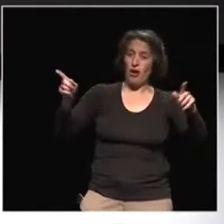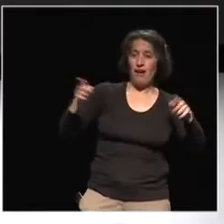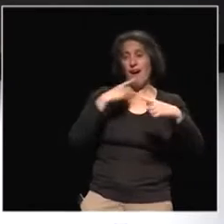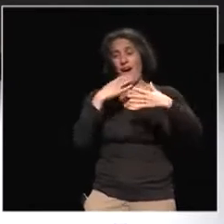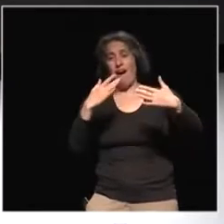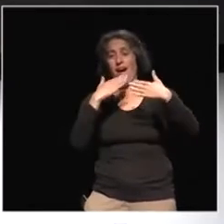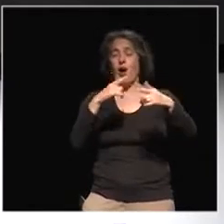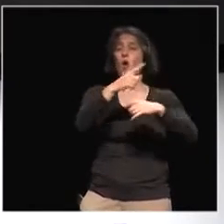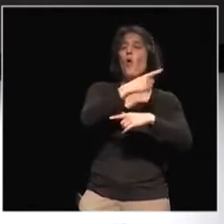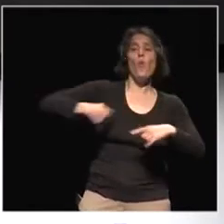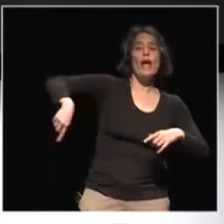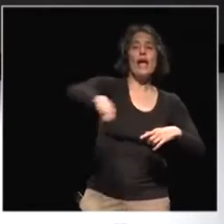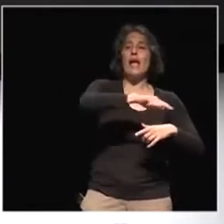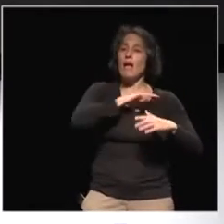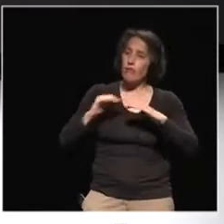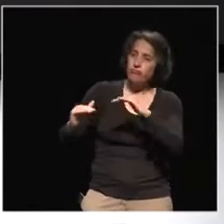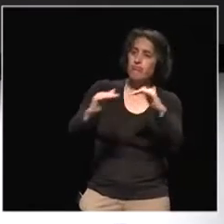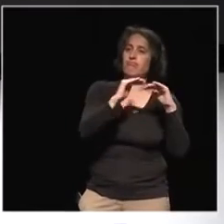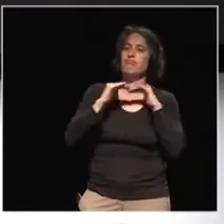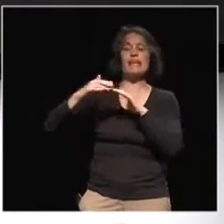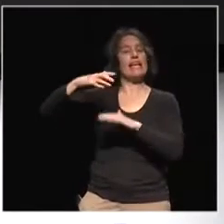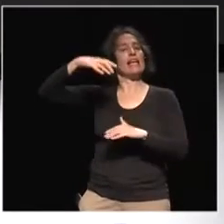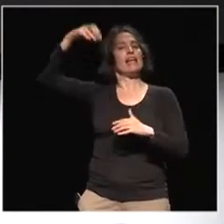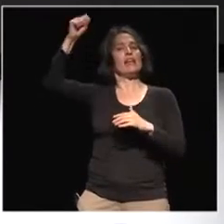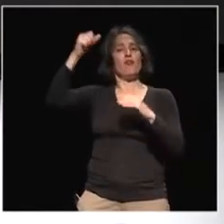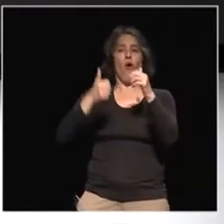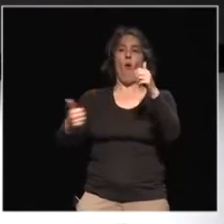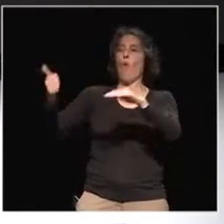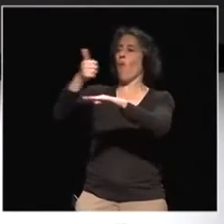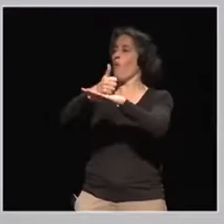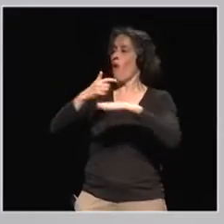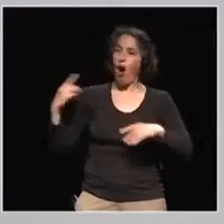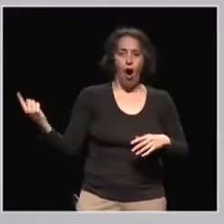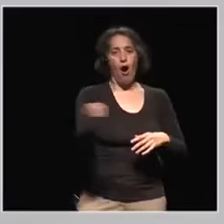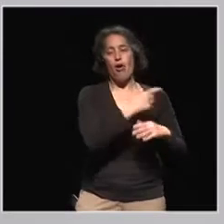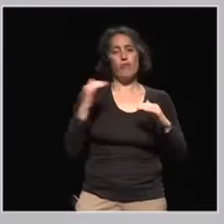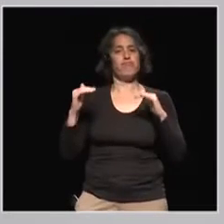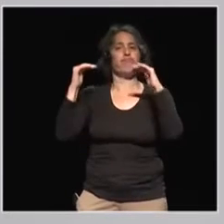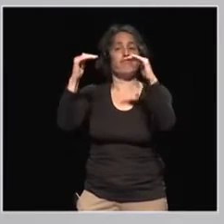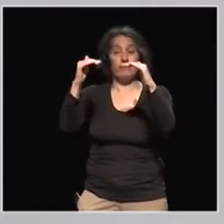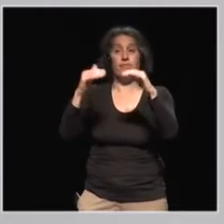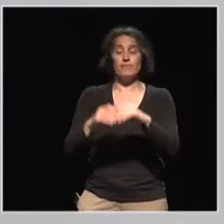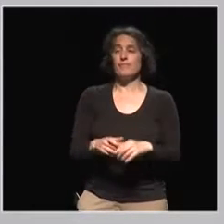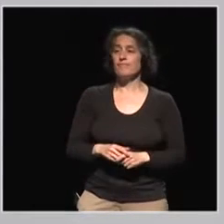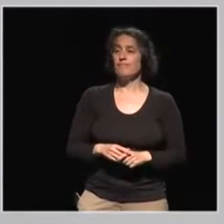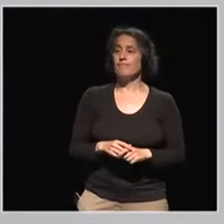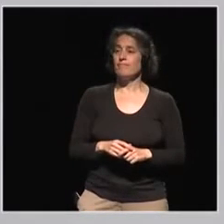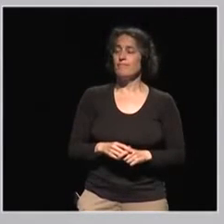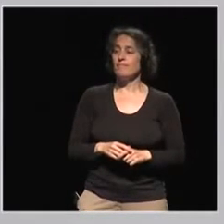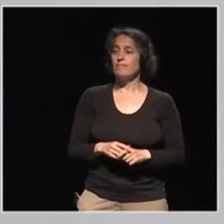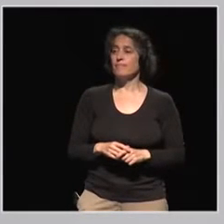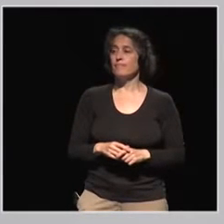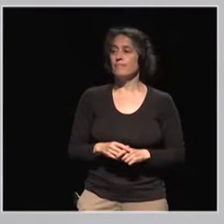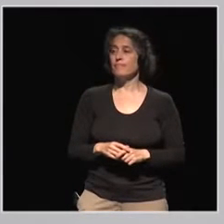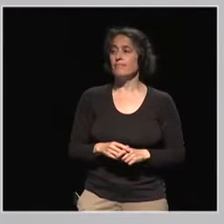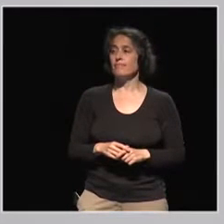implication Indian colleague mentioned in these bloody games. Ken Robinson,